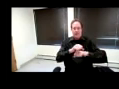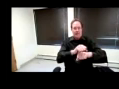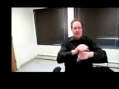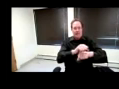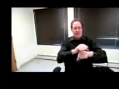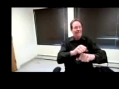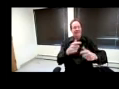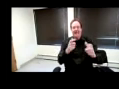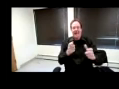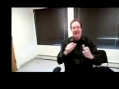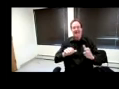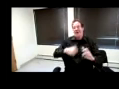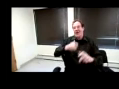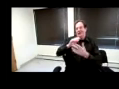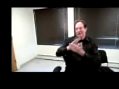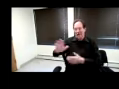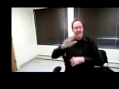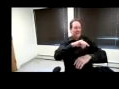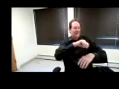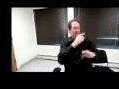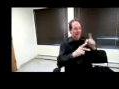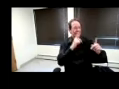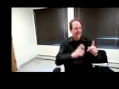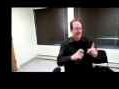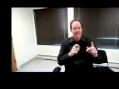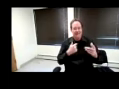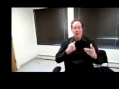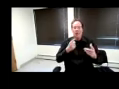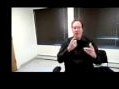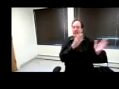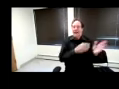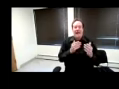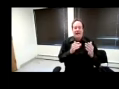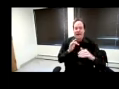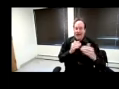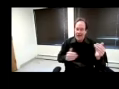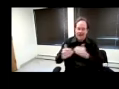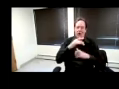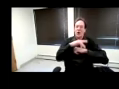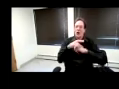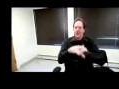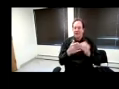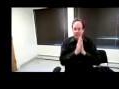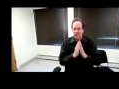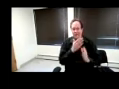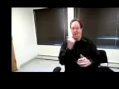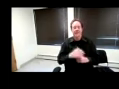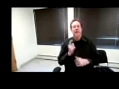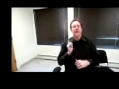plan early. We also did a lot of practice sessions